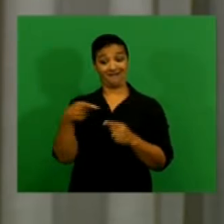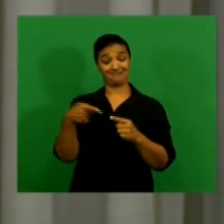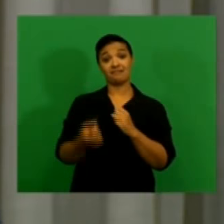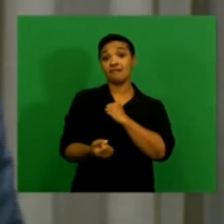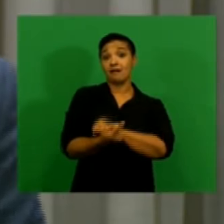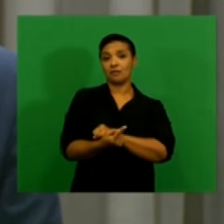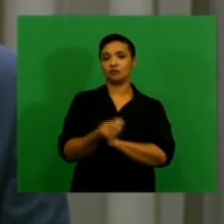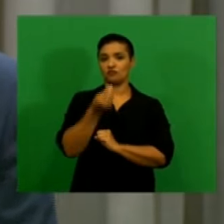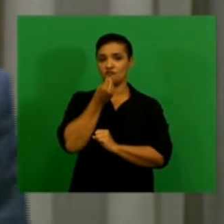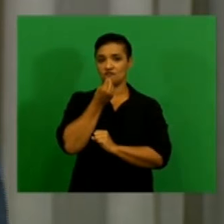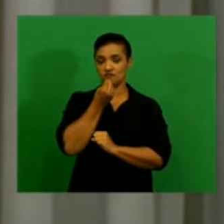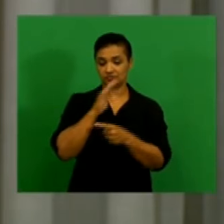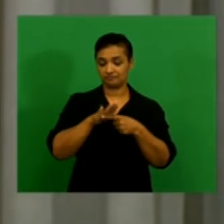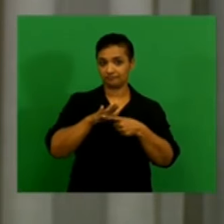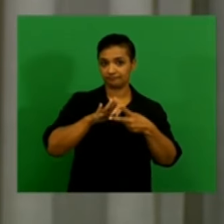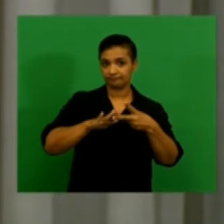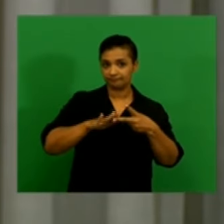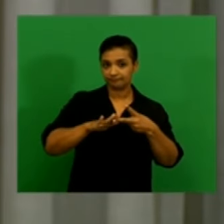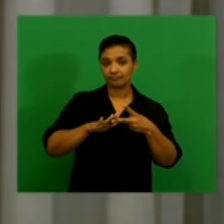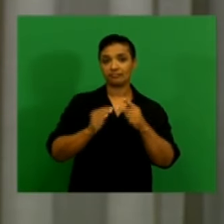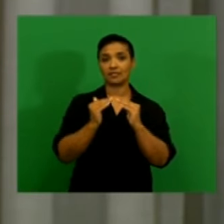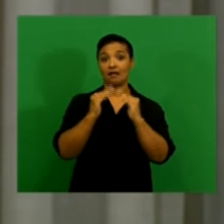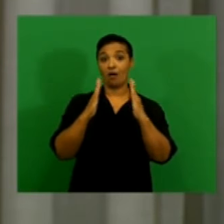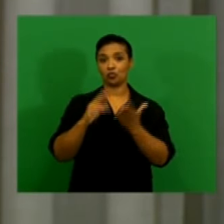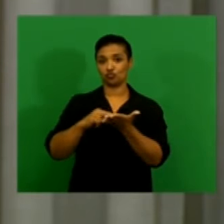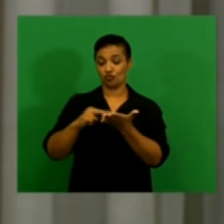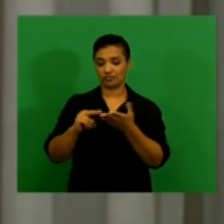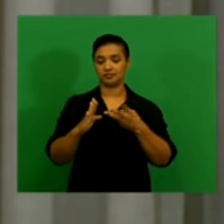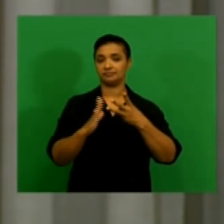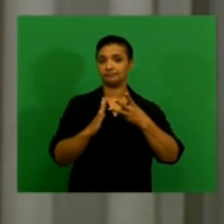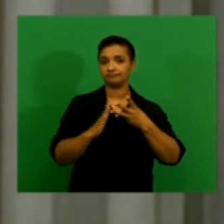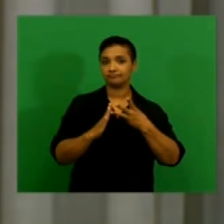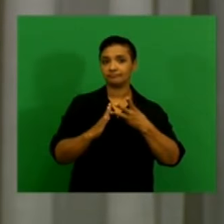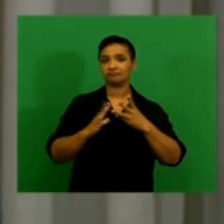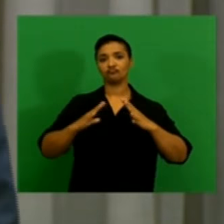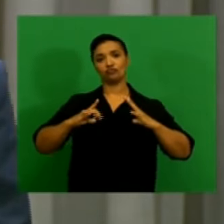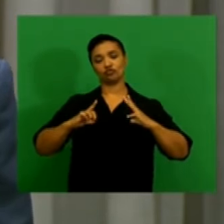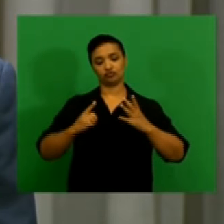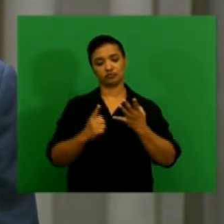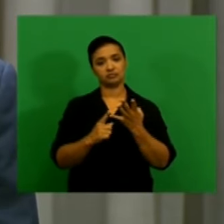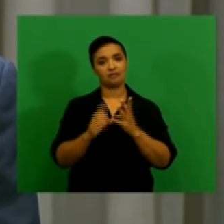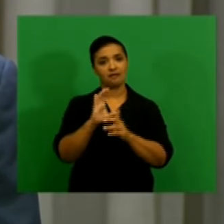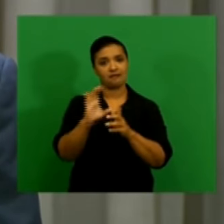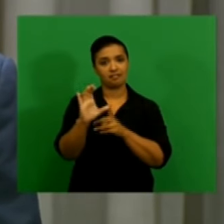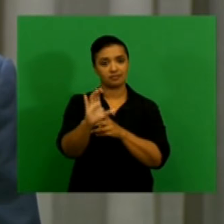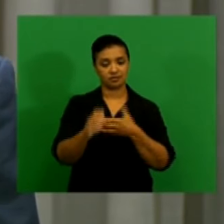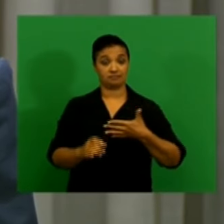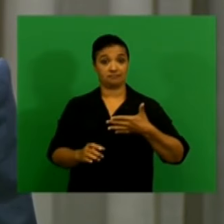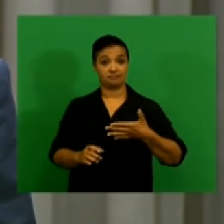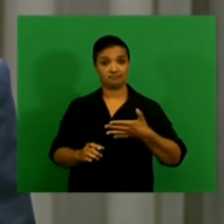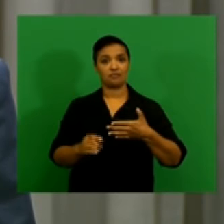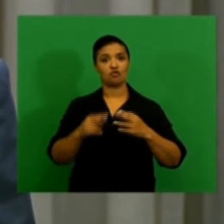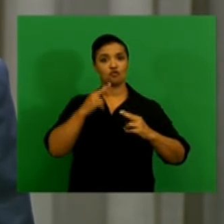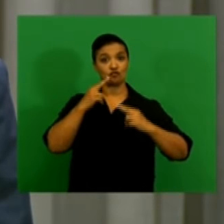included food prices, housing rentals, recreation and culture, and